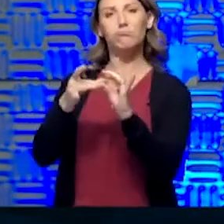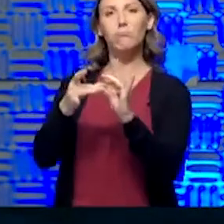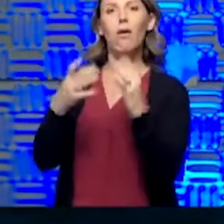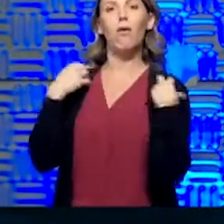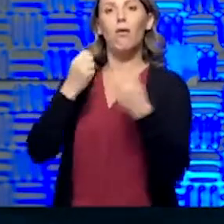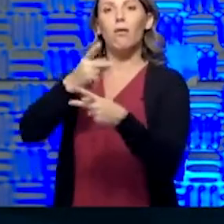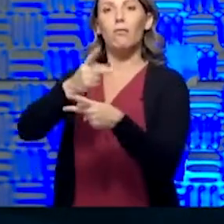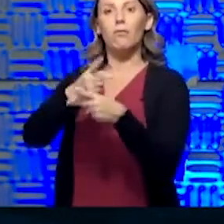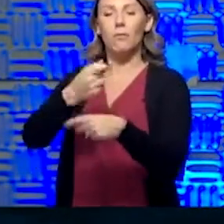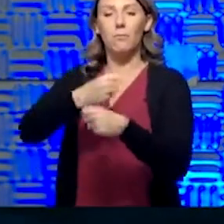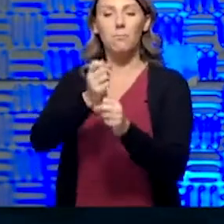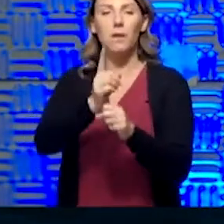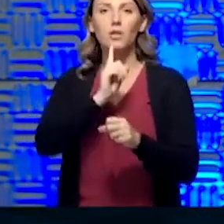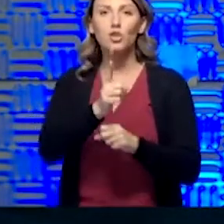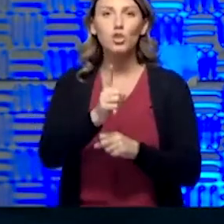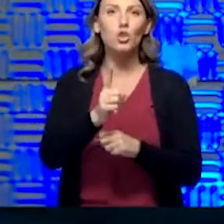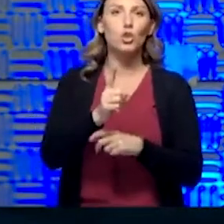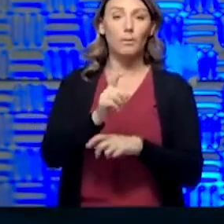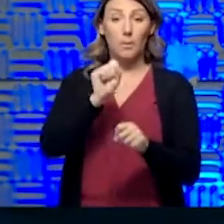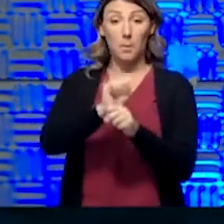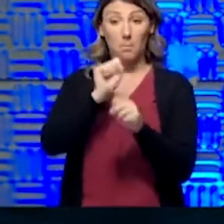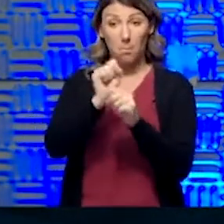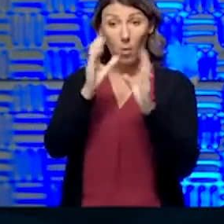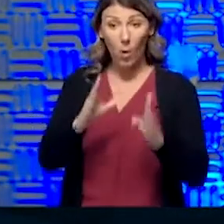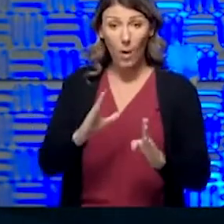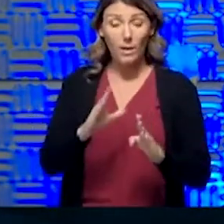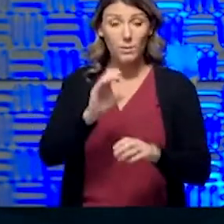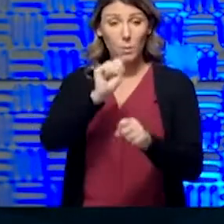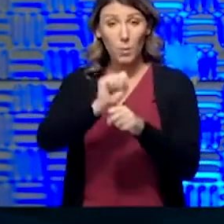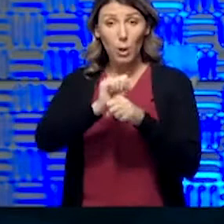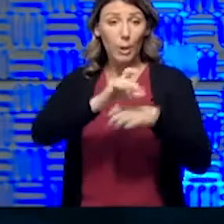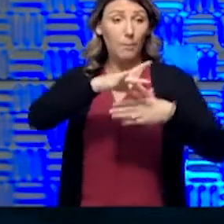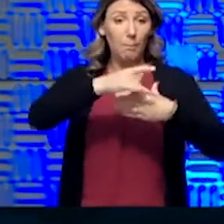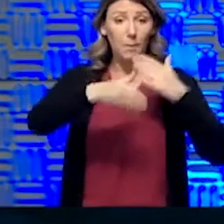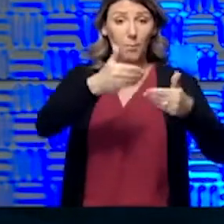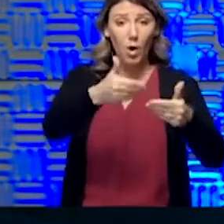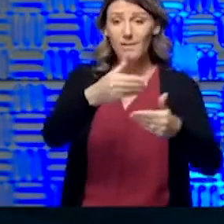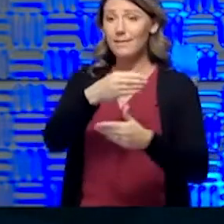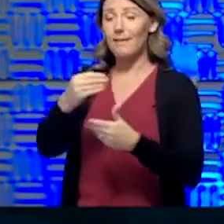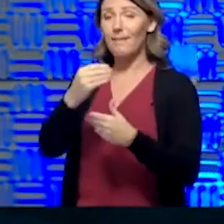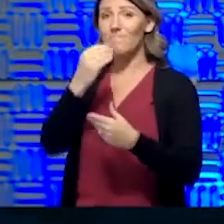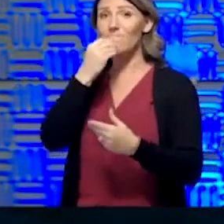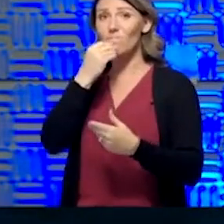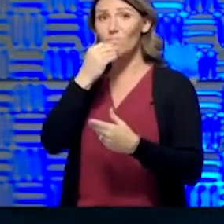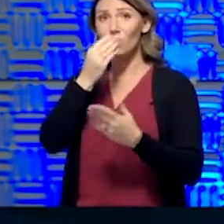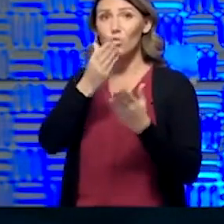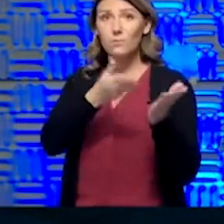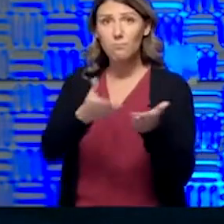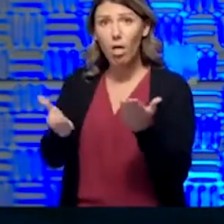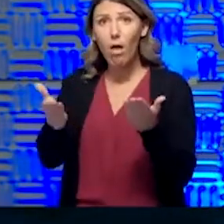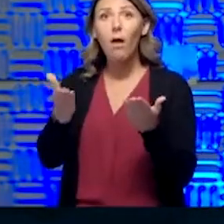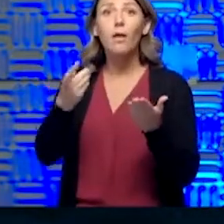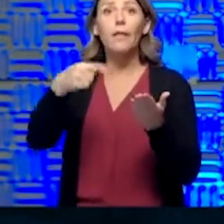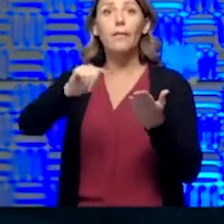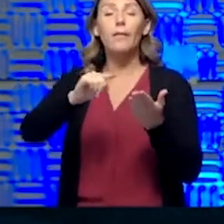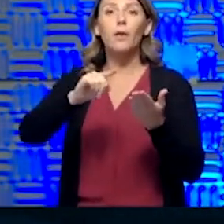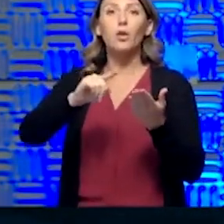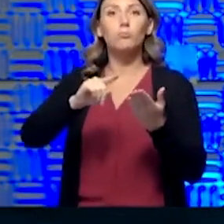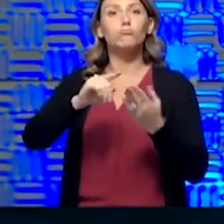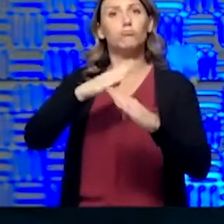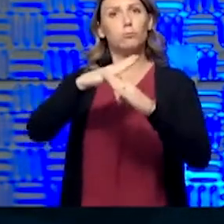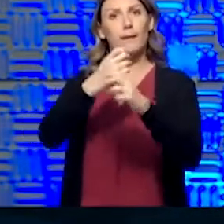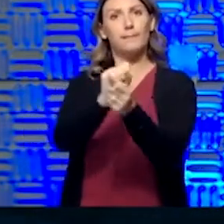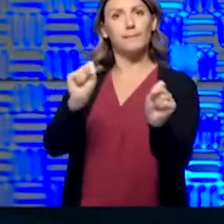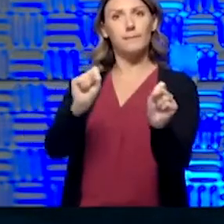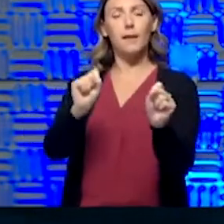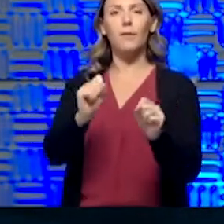employees who work in meat processing, who work in food supply, that they are safe and that they